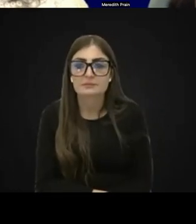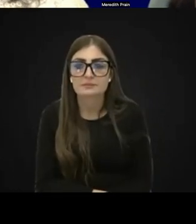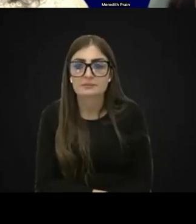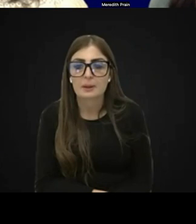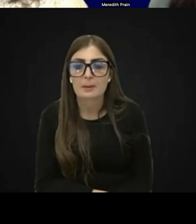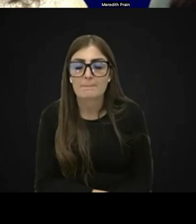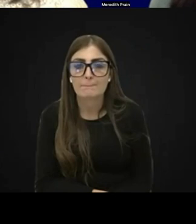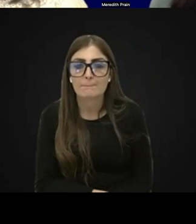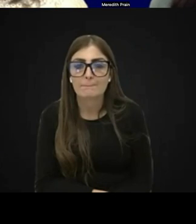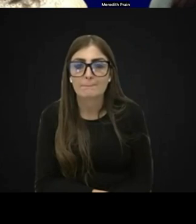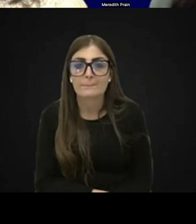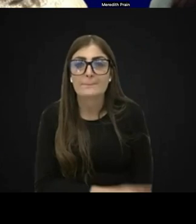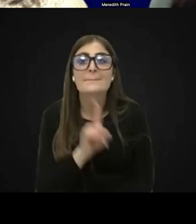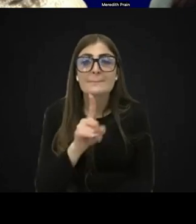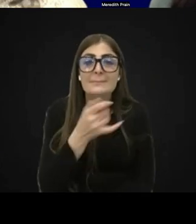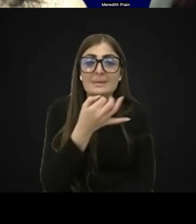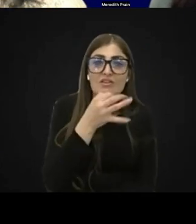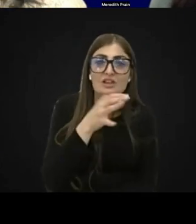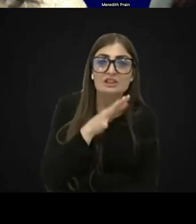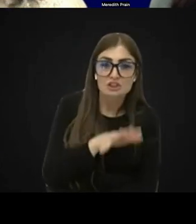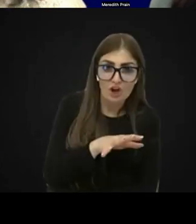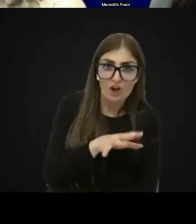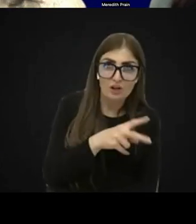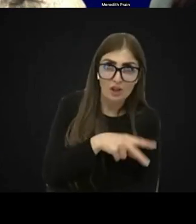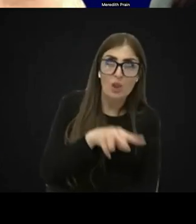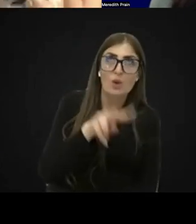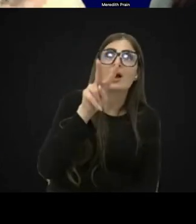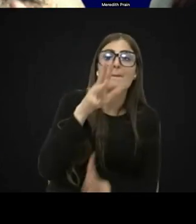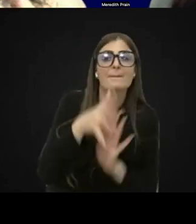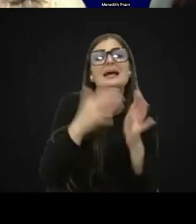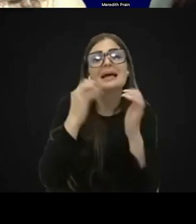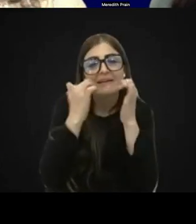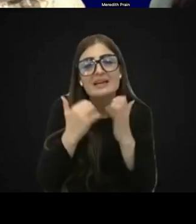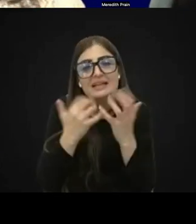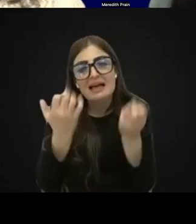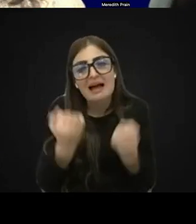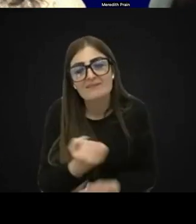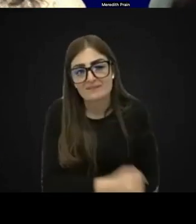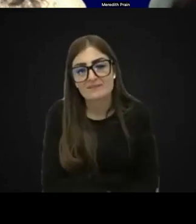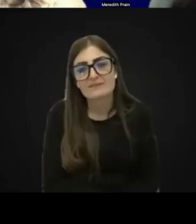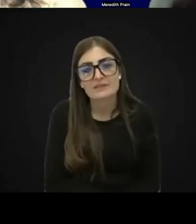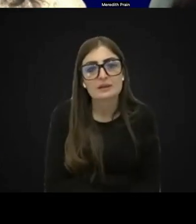if a child is light gazing, it's evidence for vision. Just,